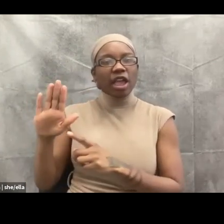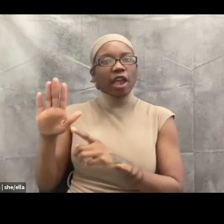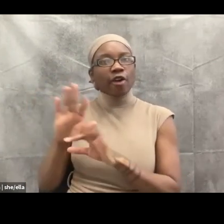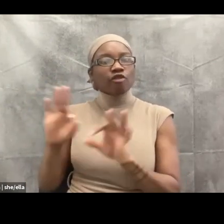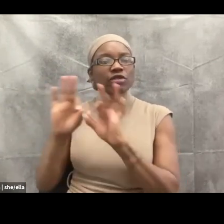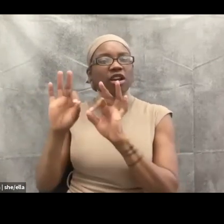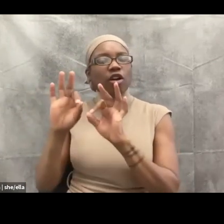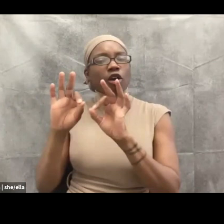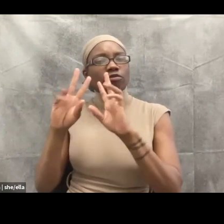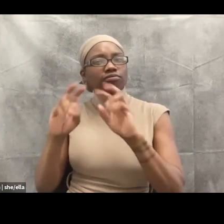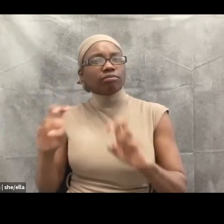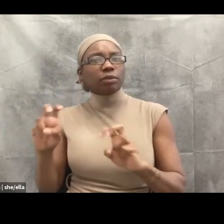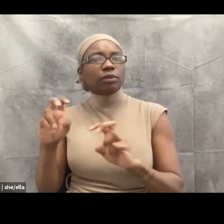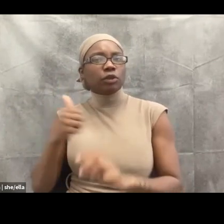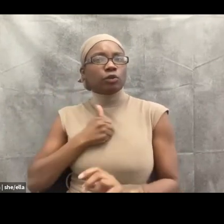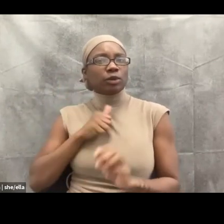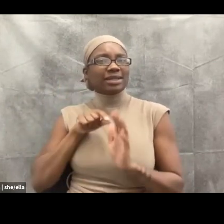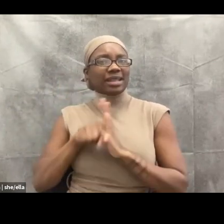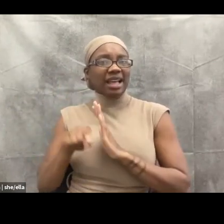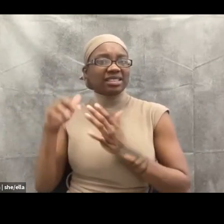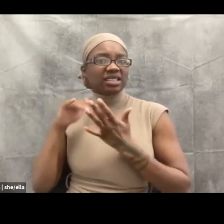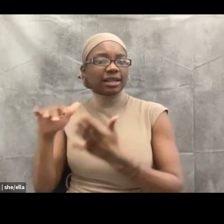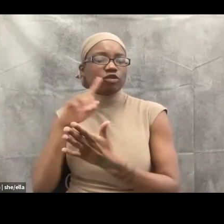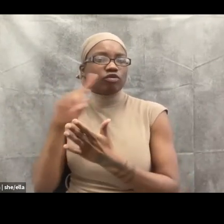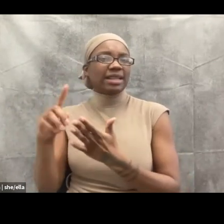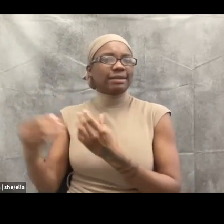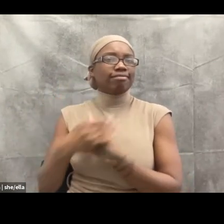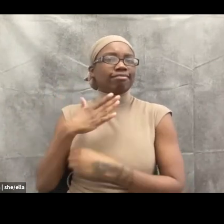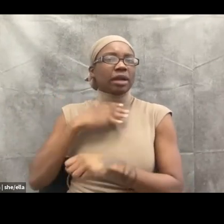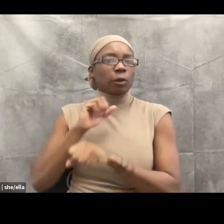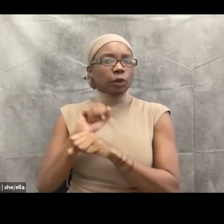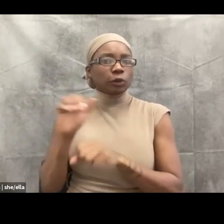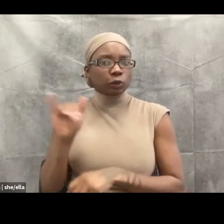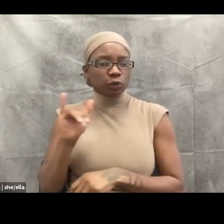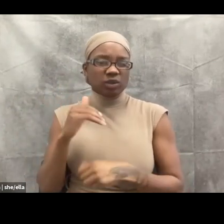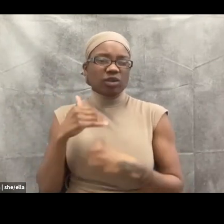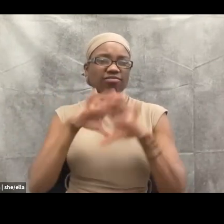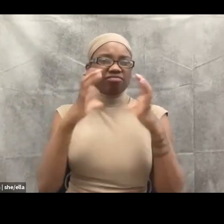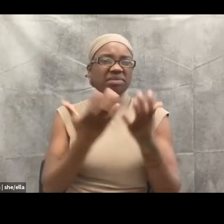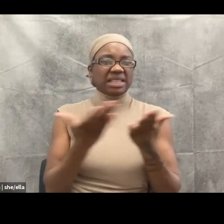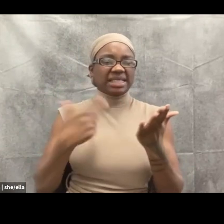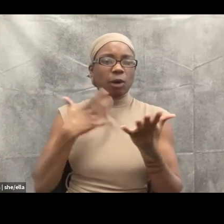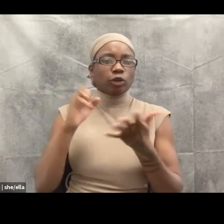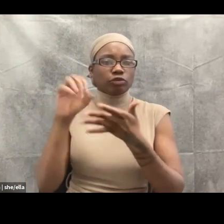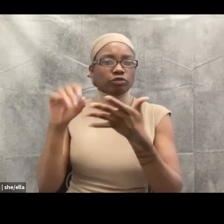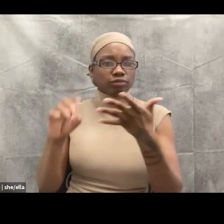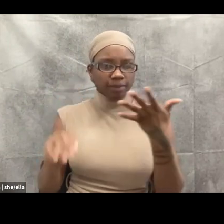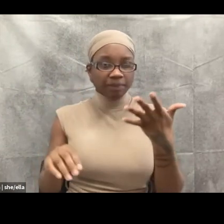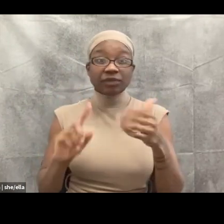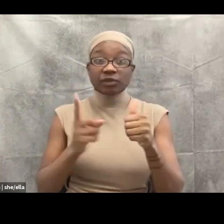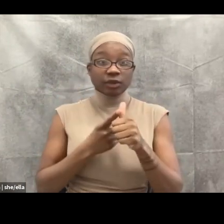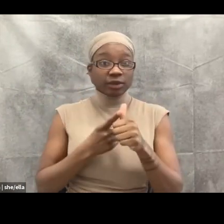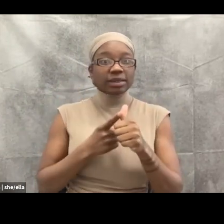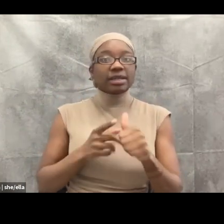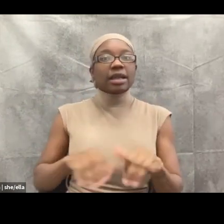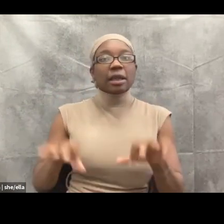ideas by any means. Um, so first I think that it's important to just recognize that the state is sanctioning coercion.